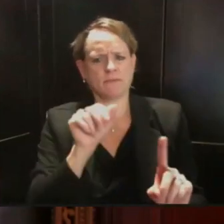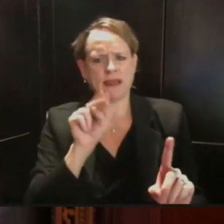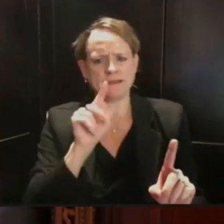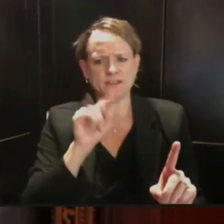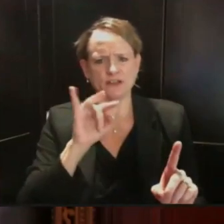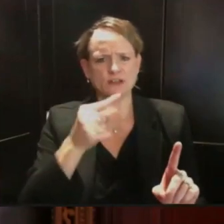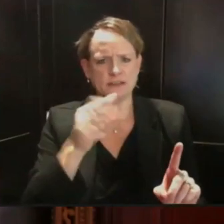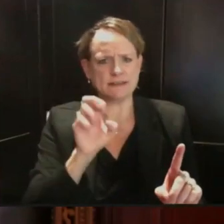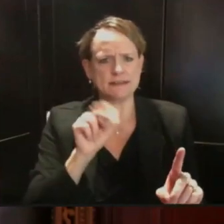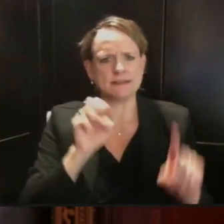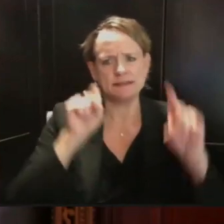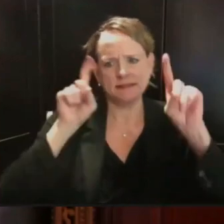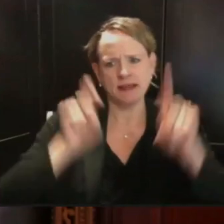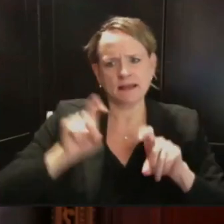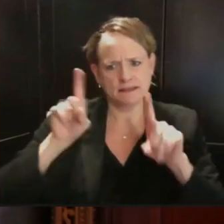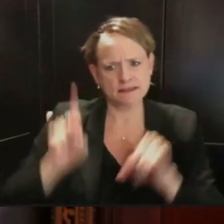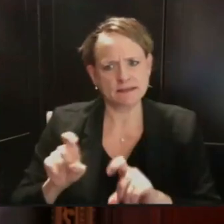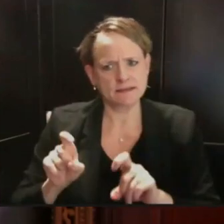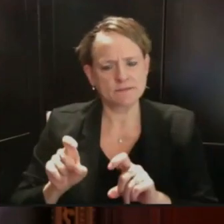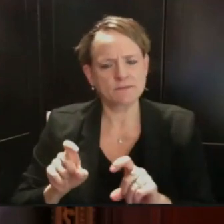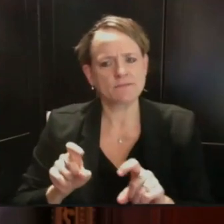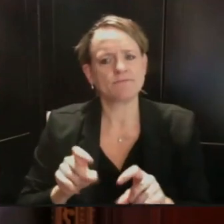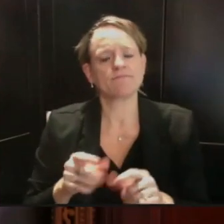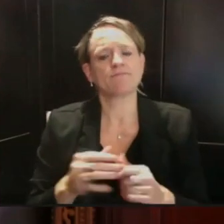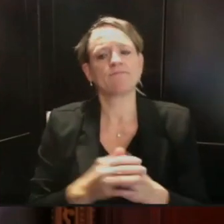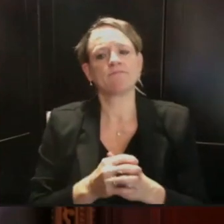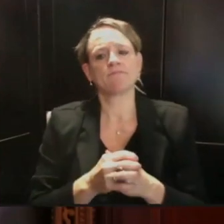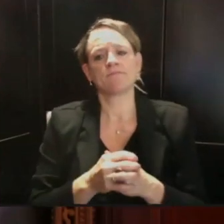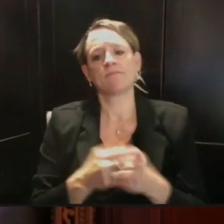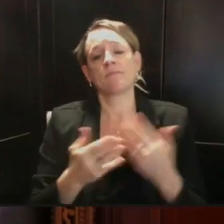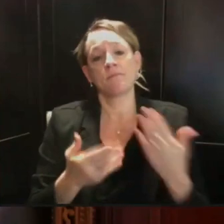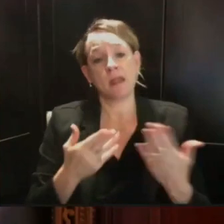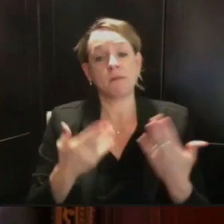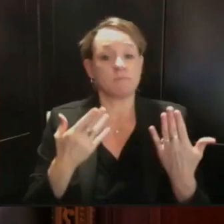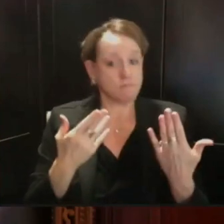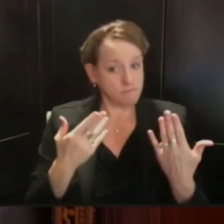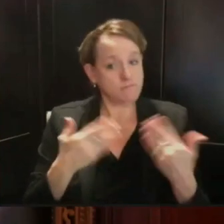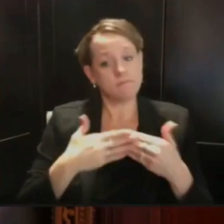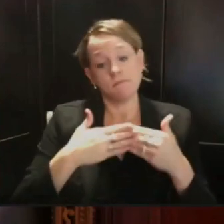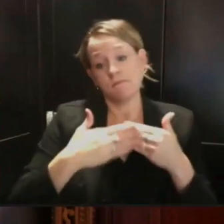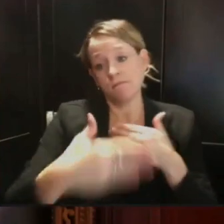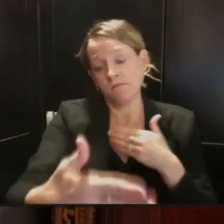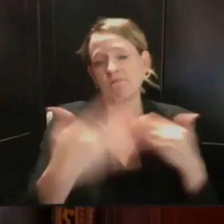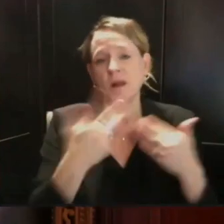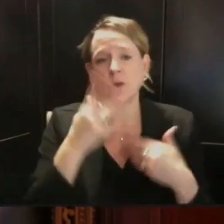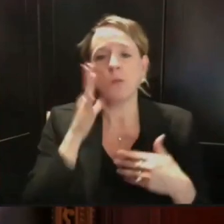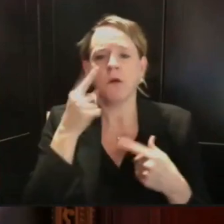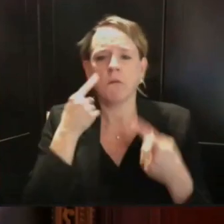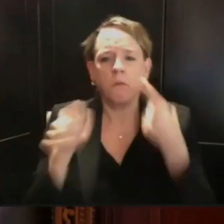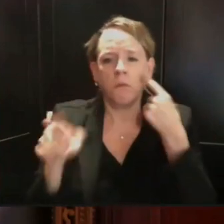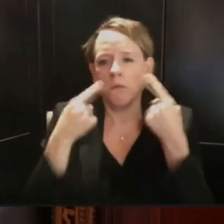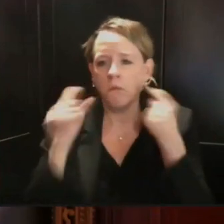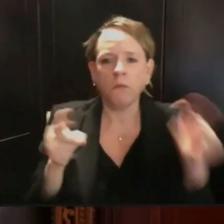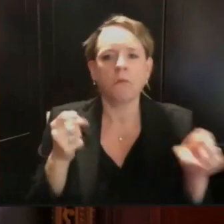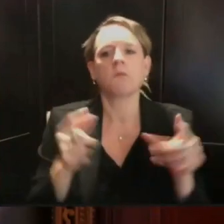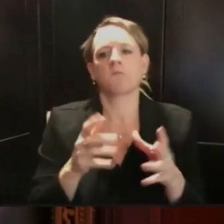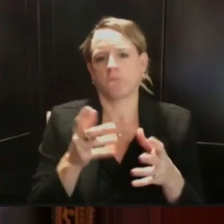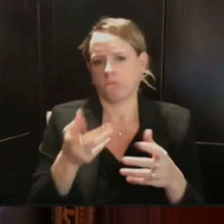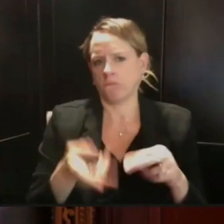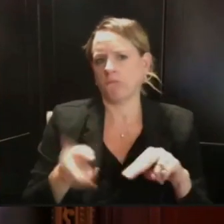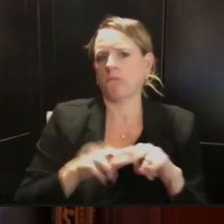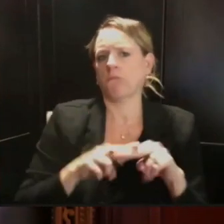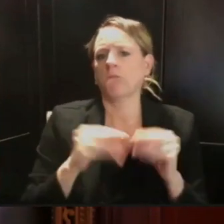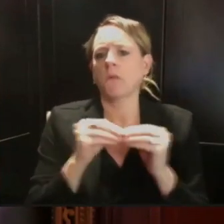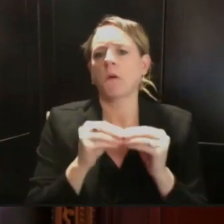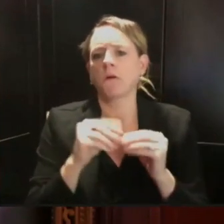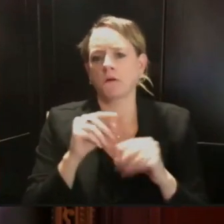And we are taking positive results on antigen tests very seriously and they result in follow-up in the same ways that